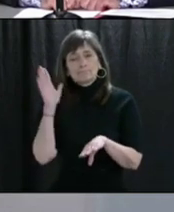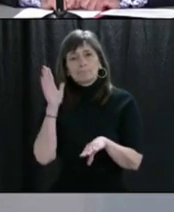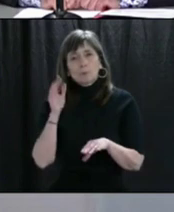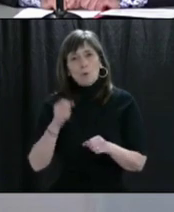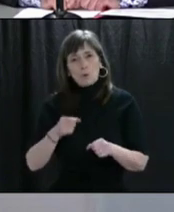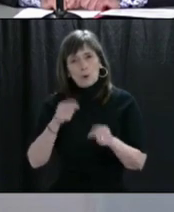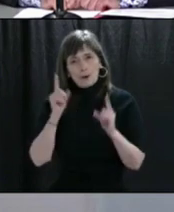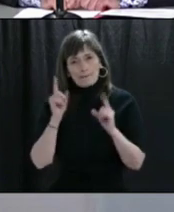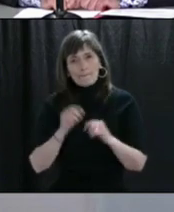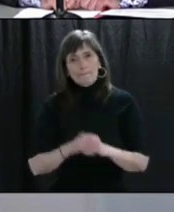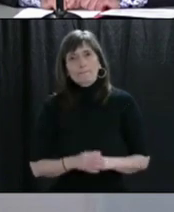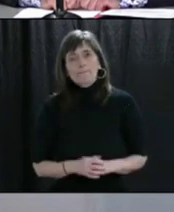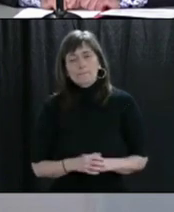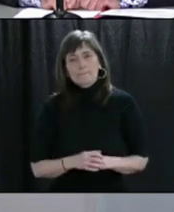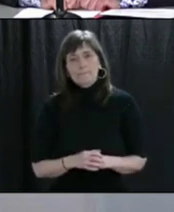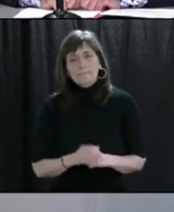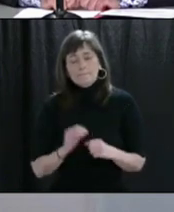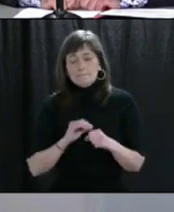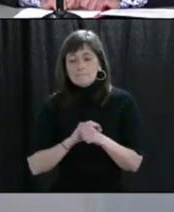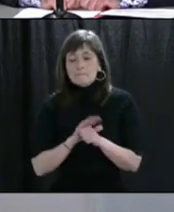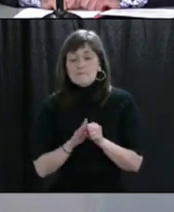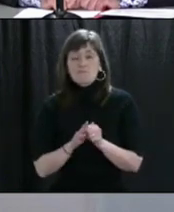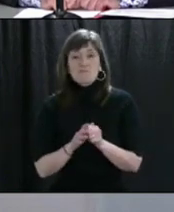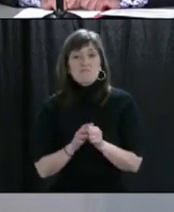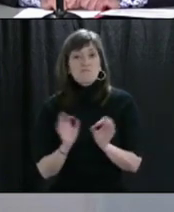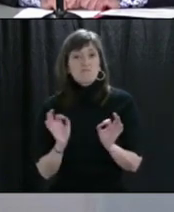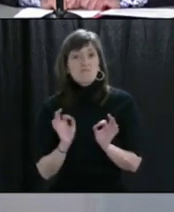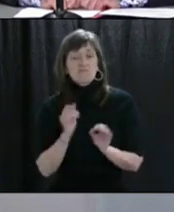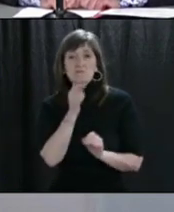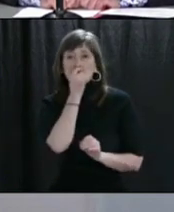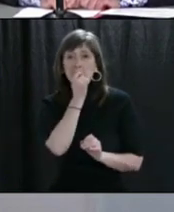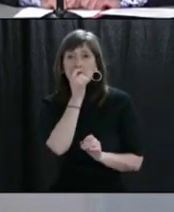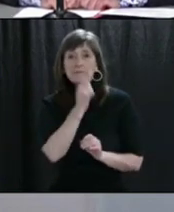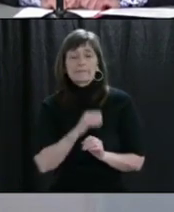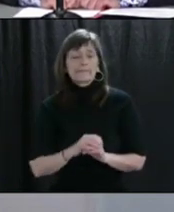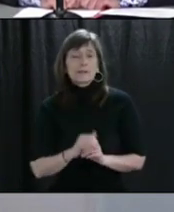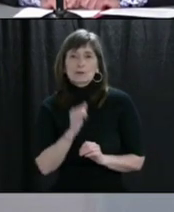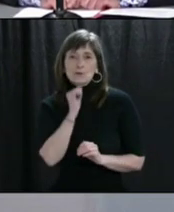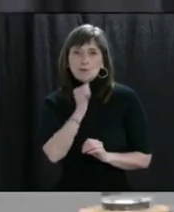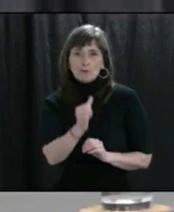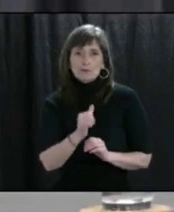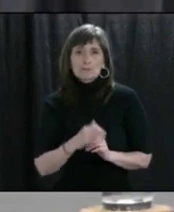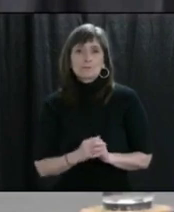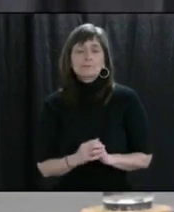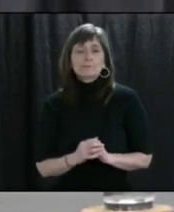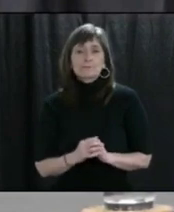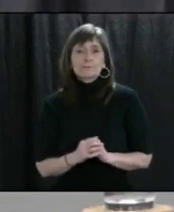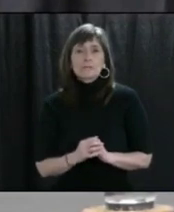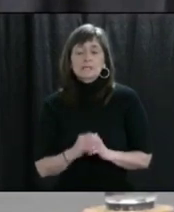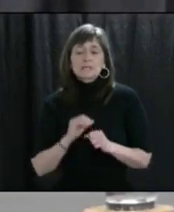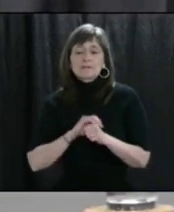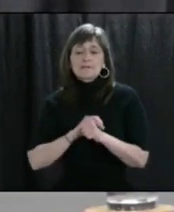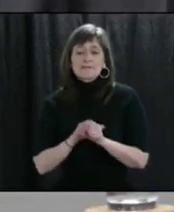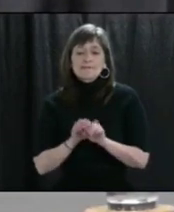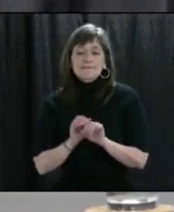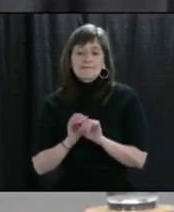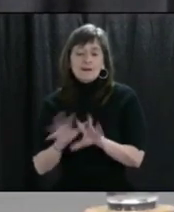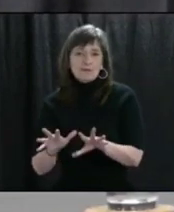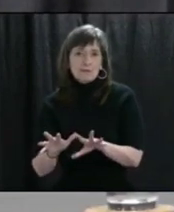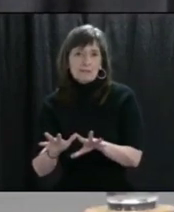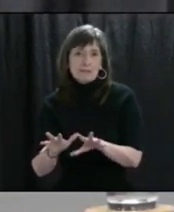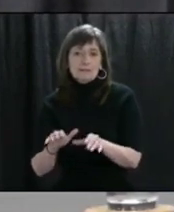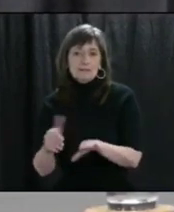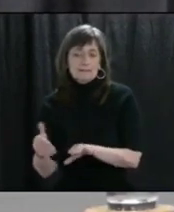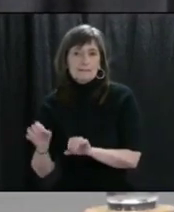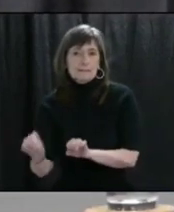is not the simple flu. COVID-19 is a deadly virus. People have recovered, yes, and we wish those who have the